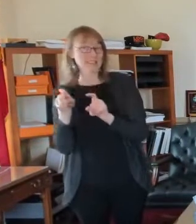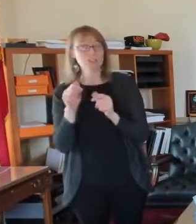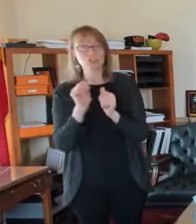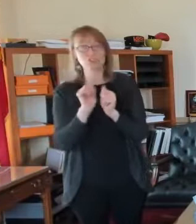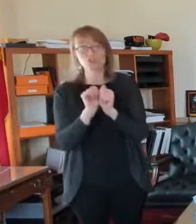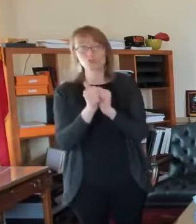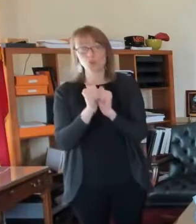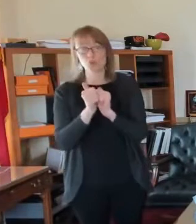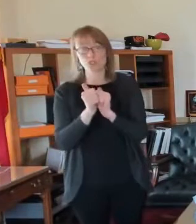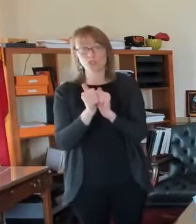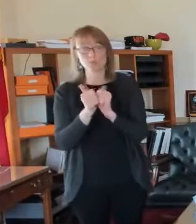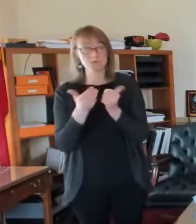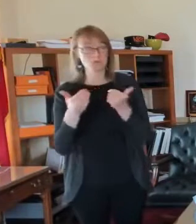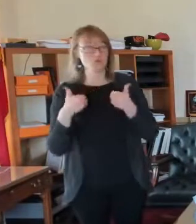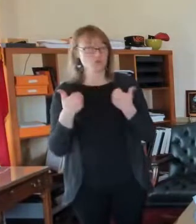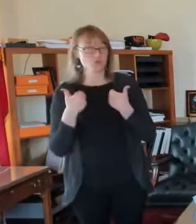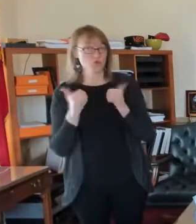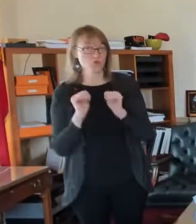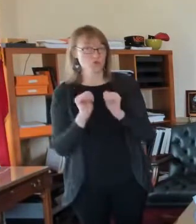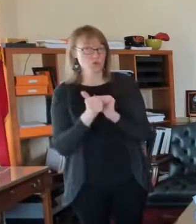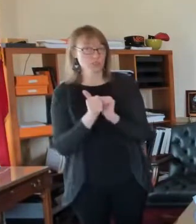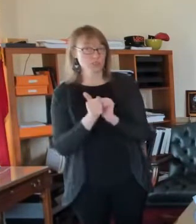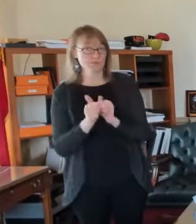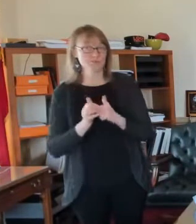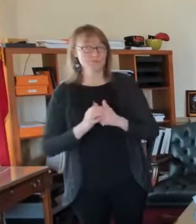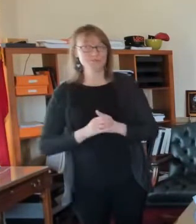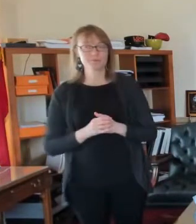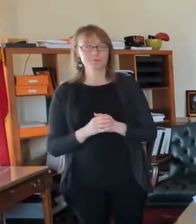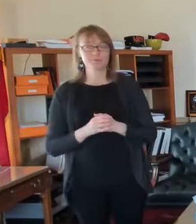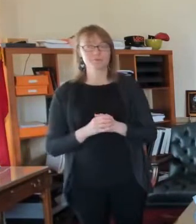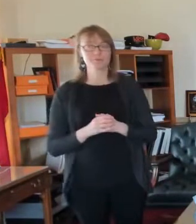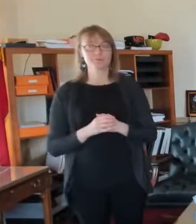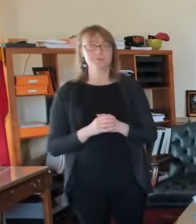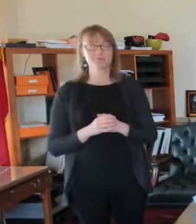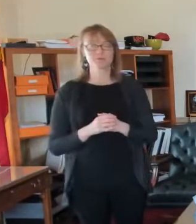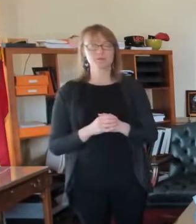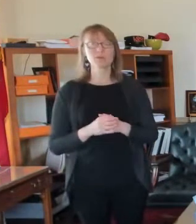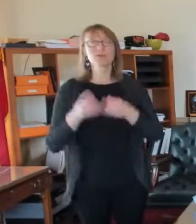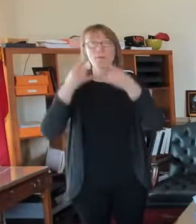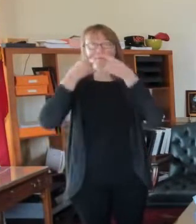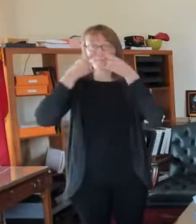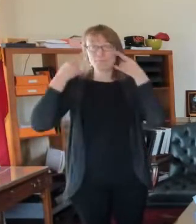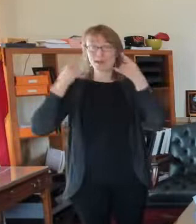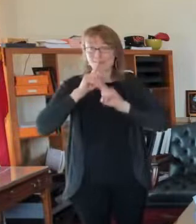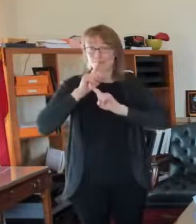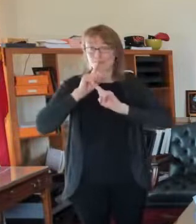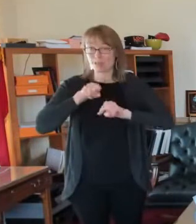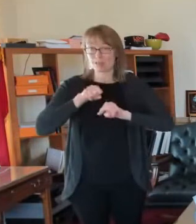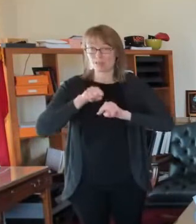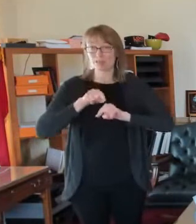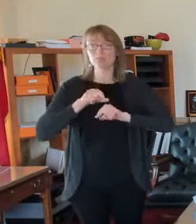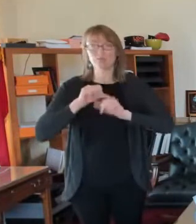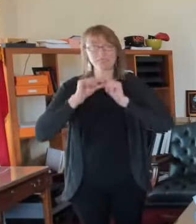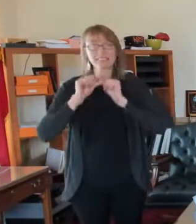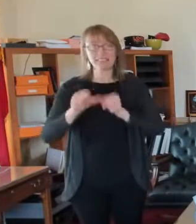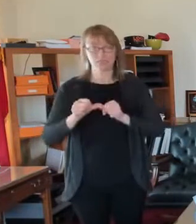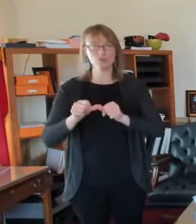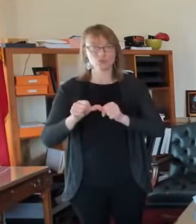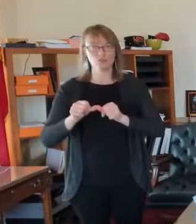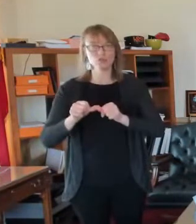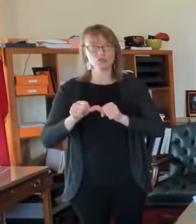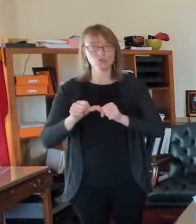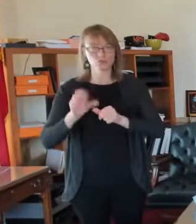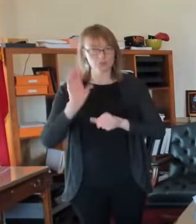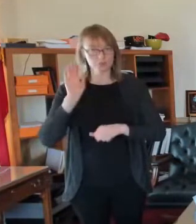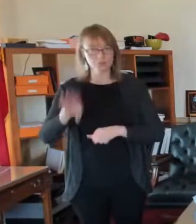We will not be rescinding the mask mandate. Um, it's recommended that you continue to wear a